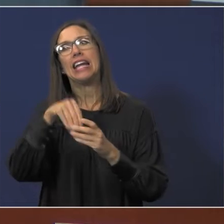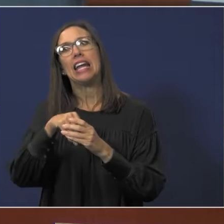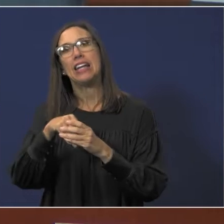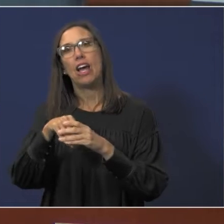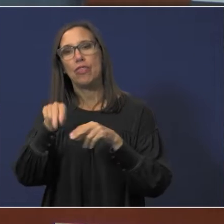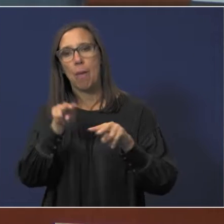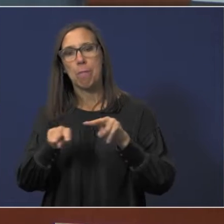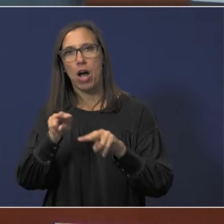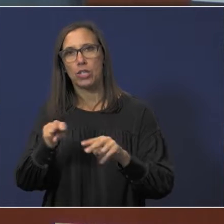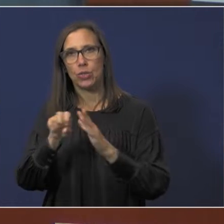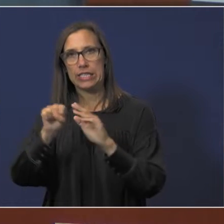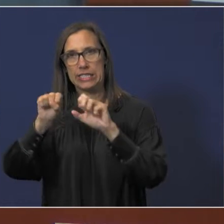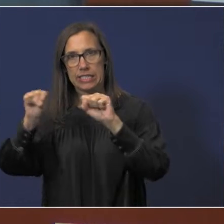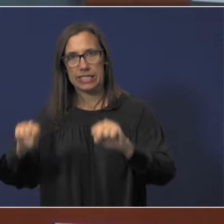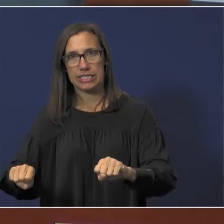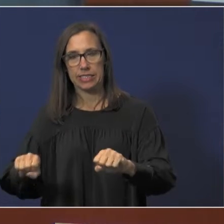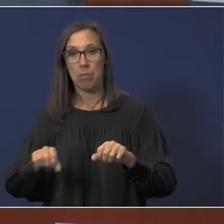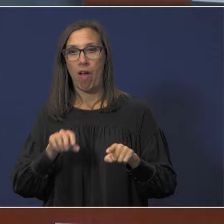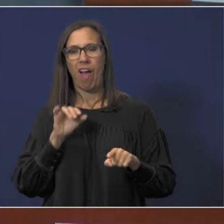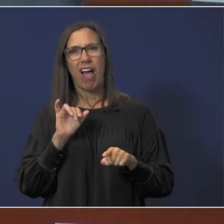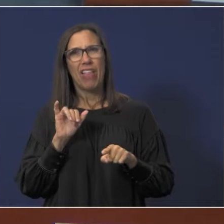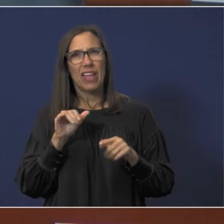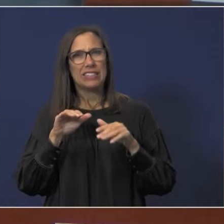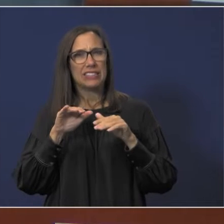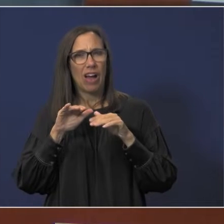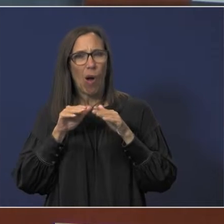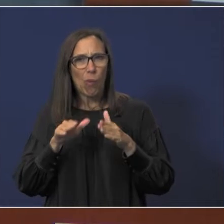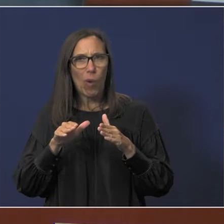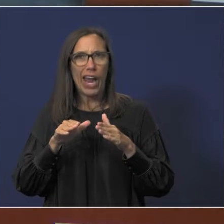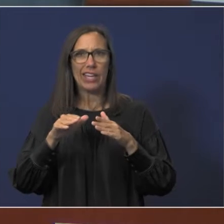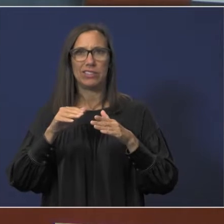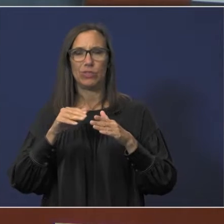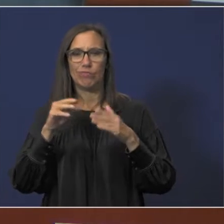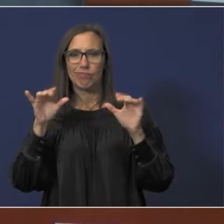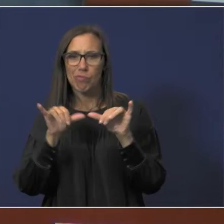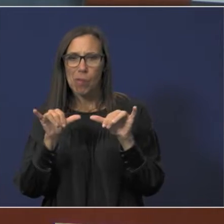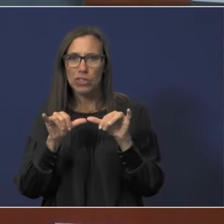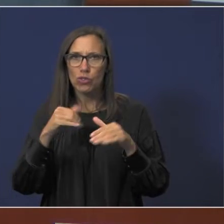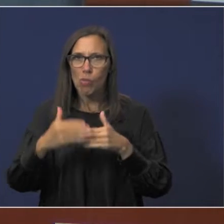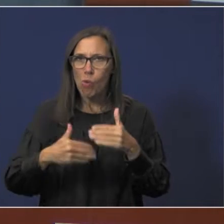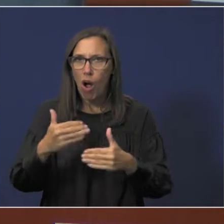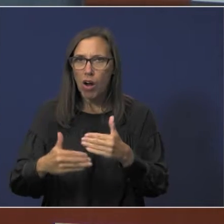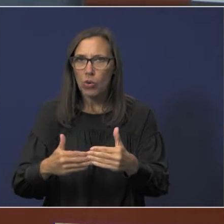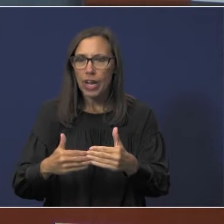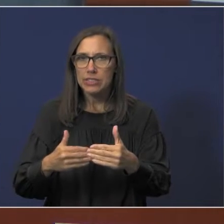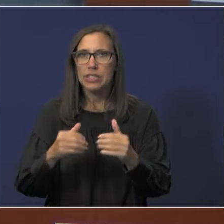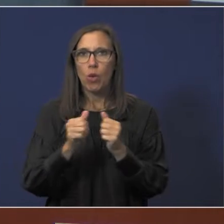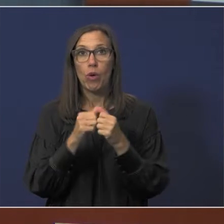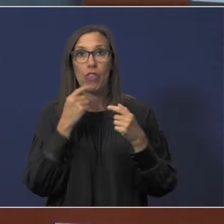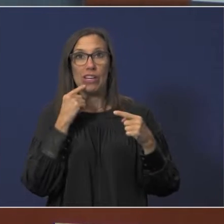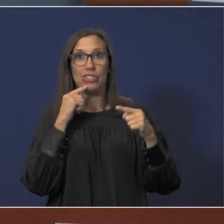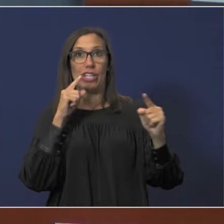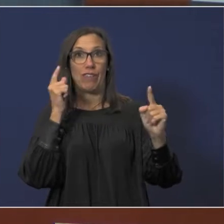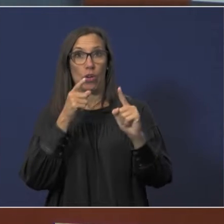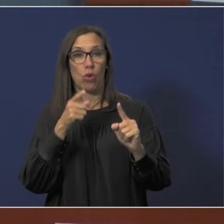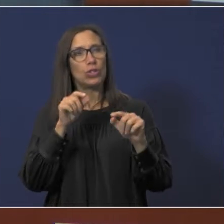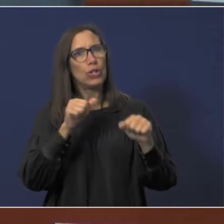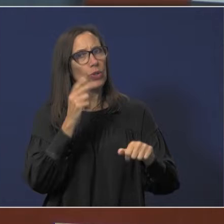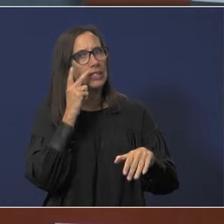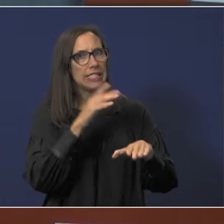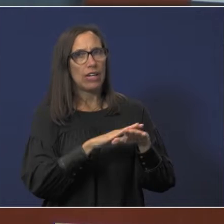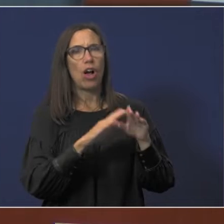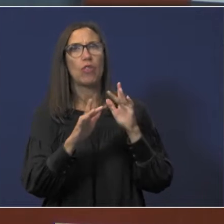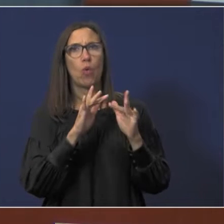The board monitoring system, a mechanism to measure the district's progress in achieving goals, may be viewed on our website